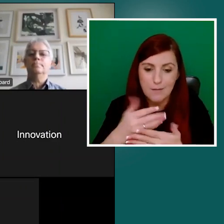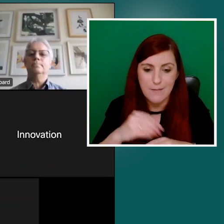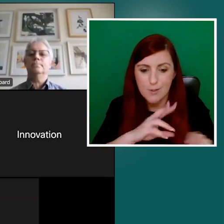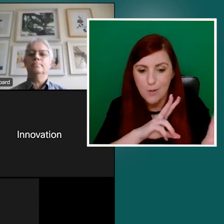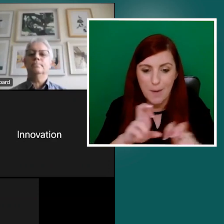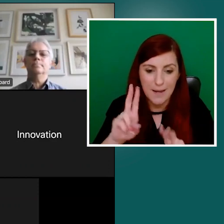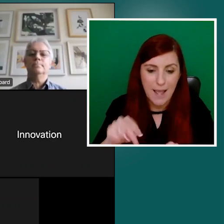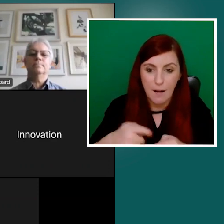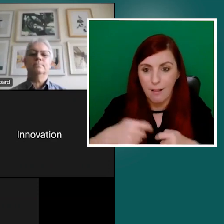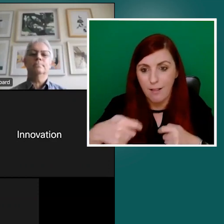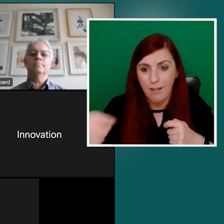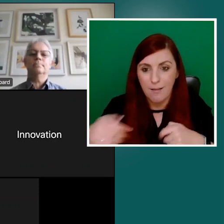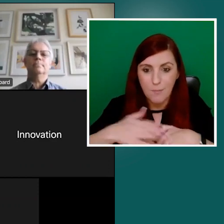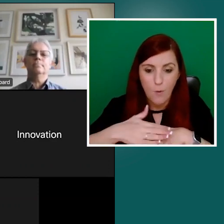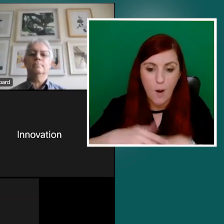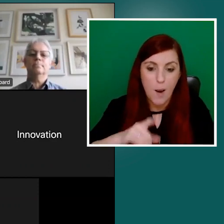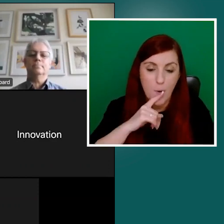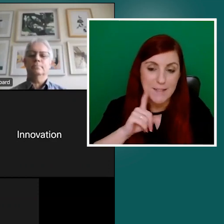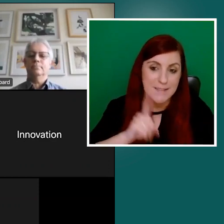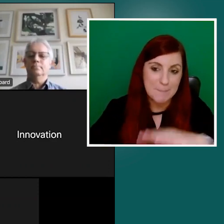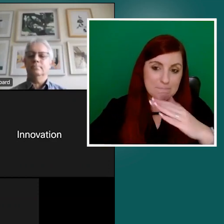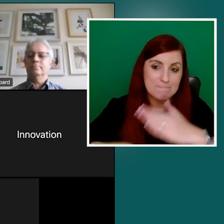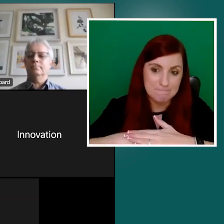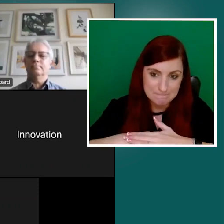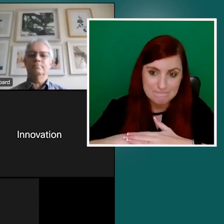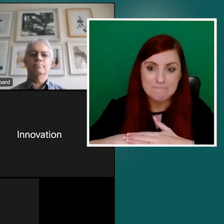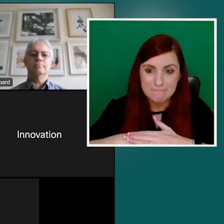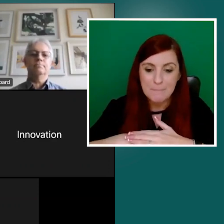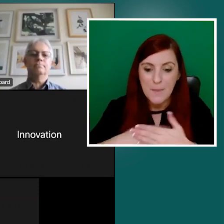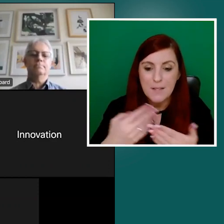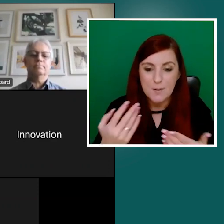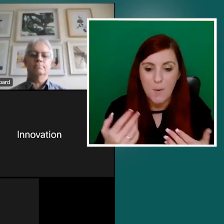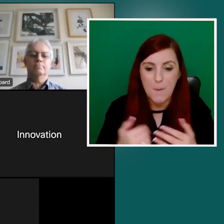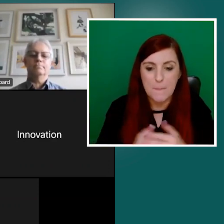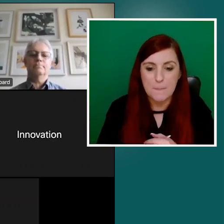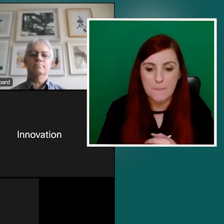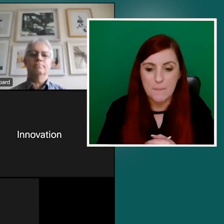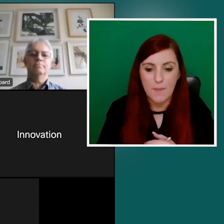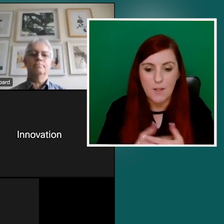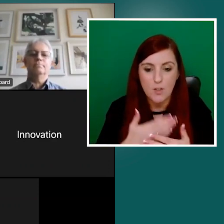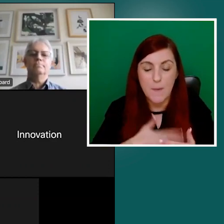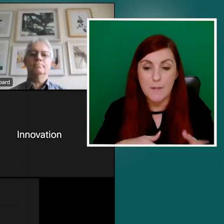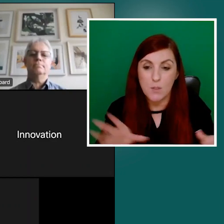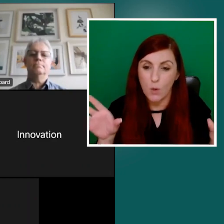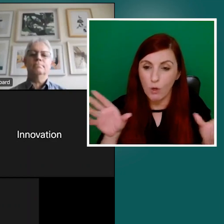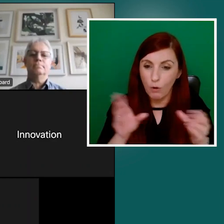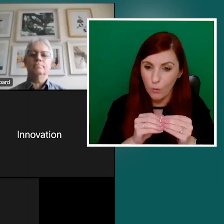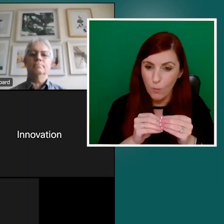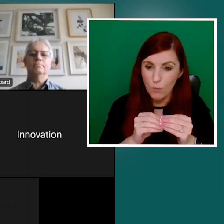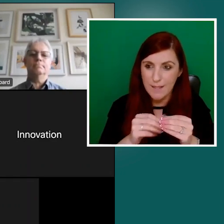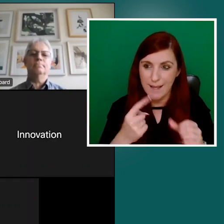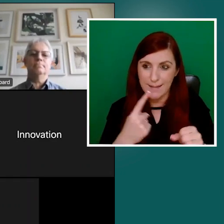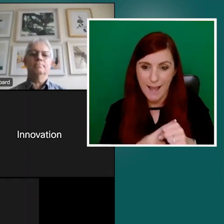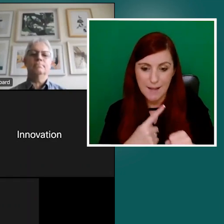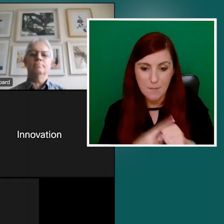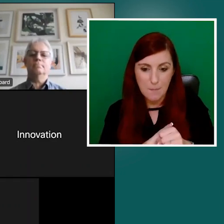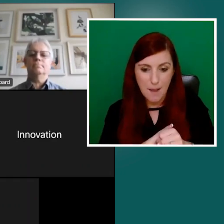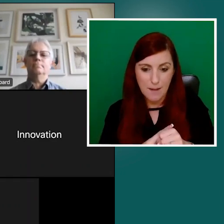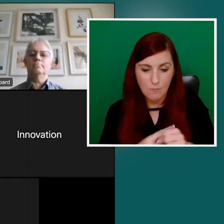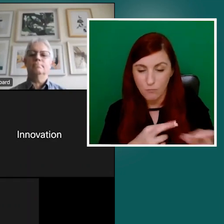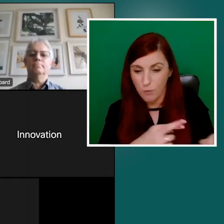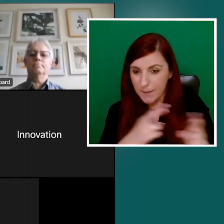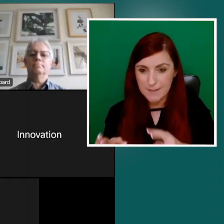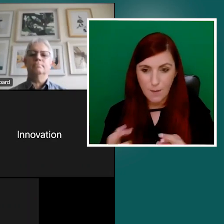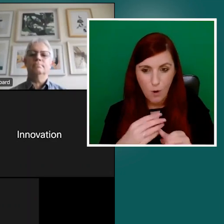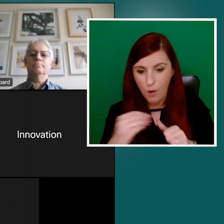Um, just maybe conclude again by echoing and a lot of people have said it, but it is worth saying again, just congratulations to the NDA